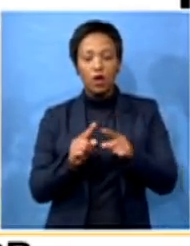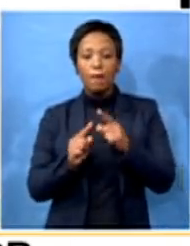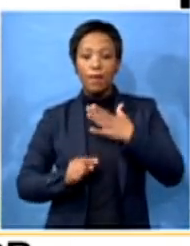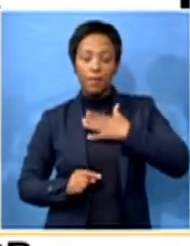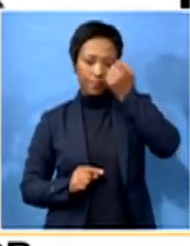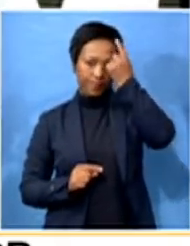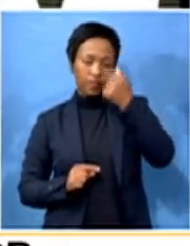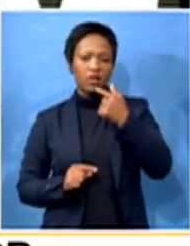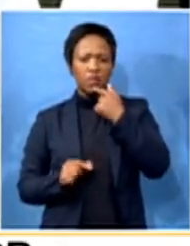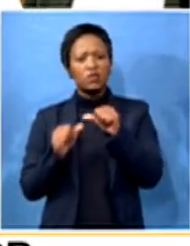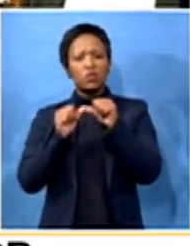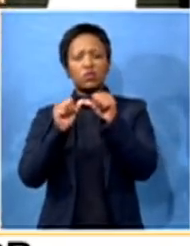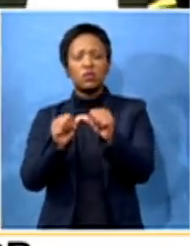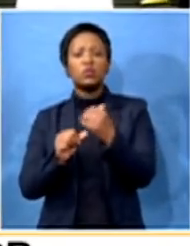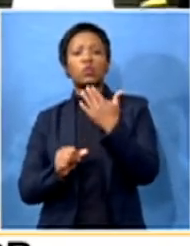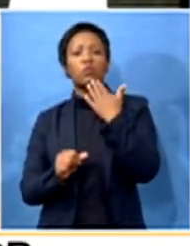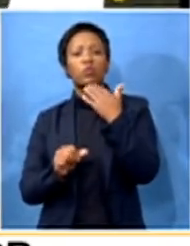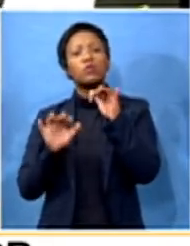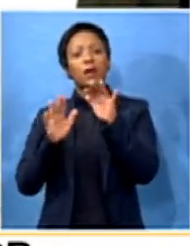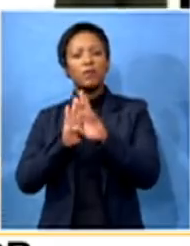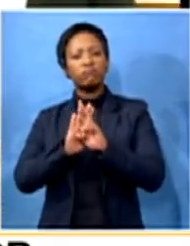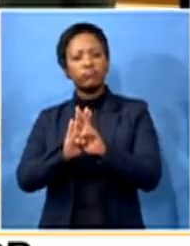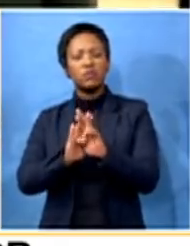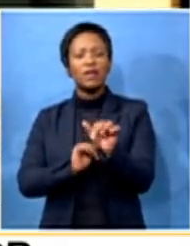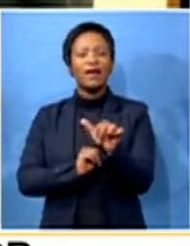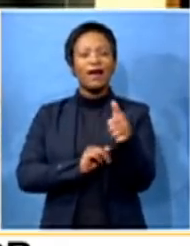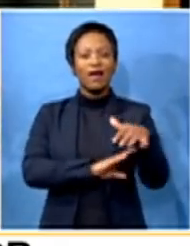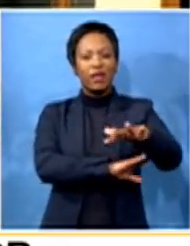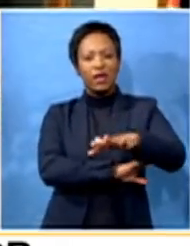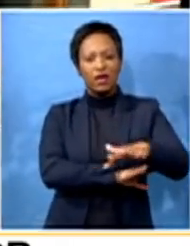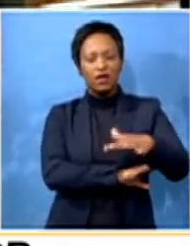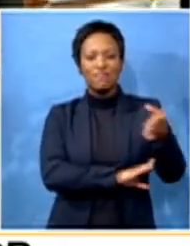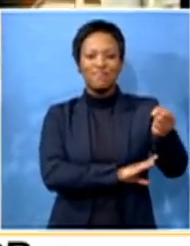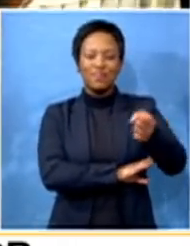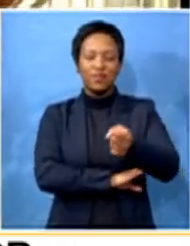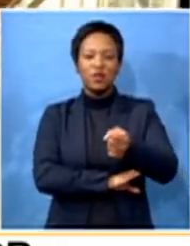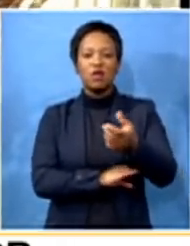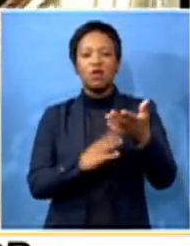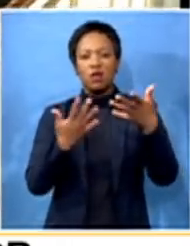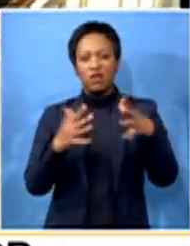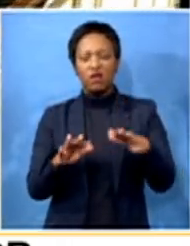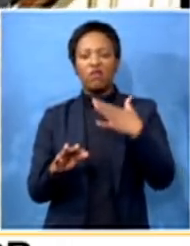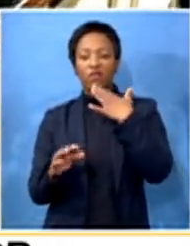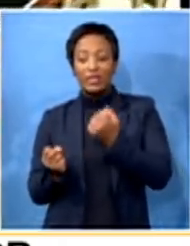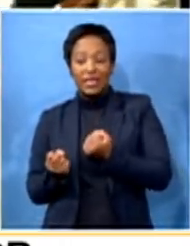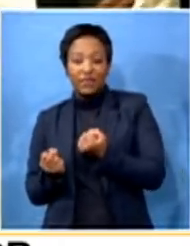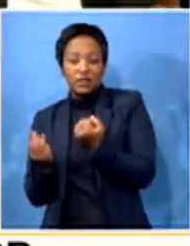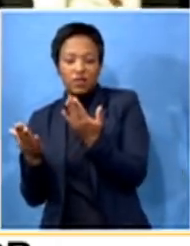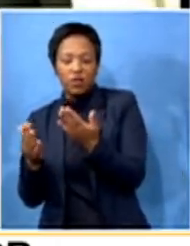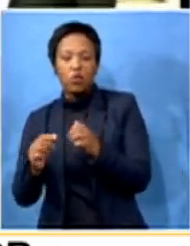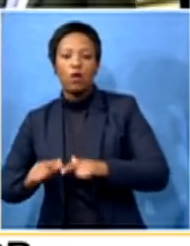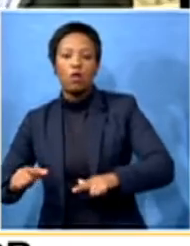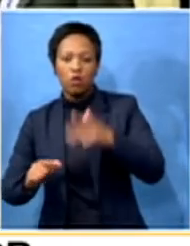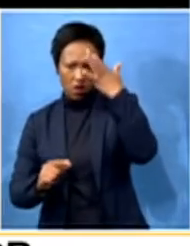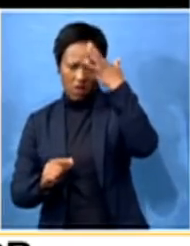she continues to be a public representative in another area. But we think the area which is the core phase of service delivery is the local government